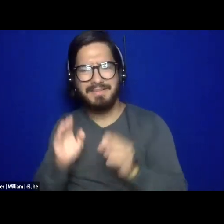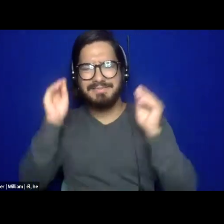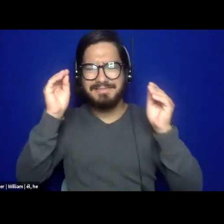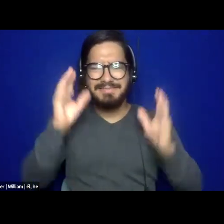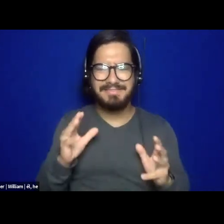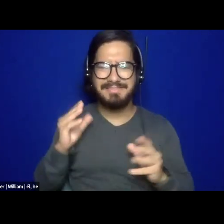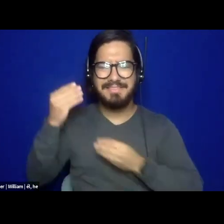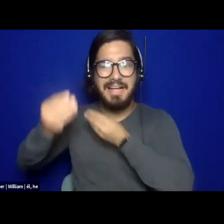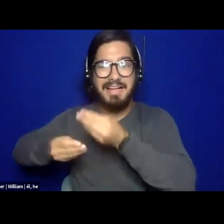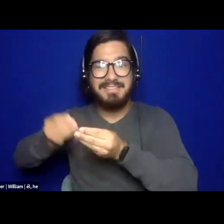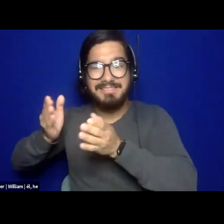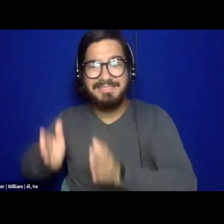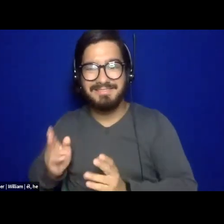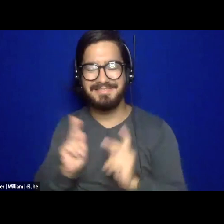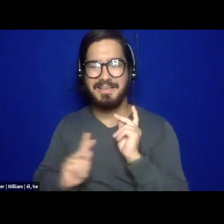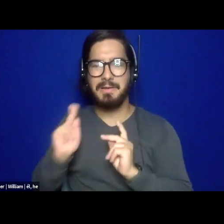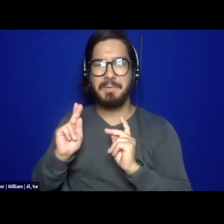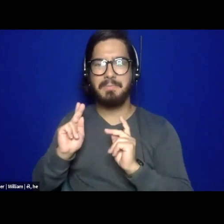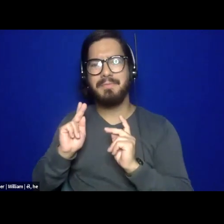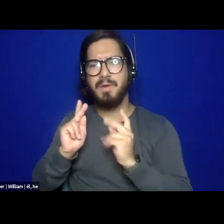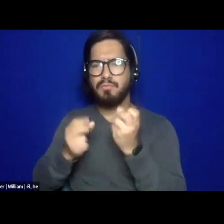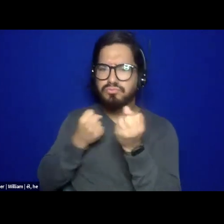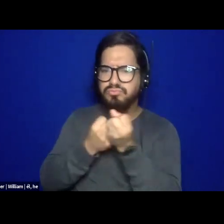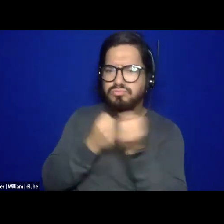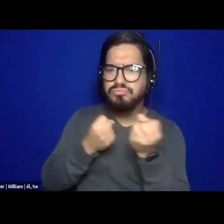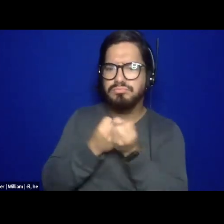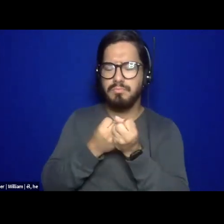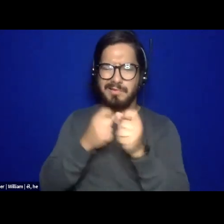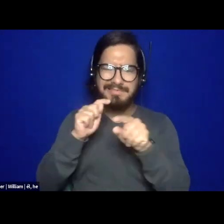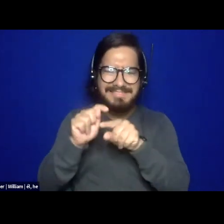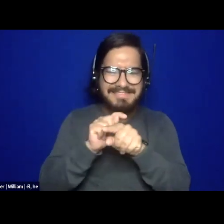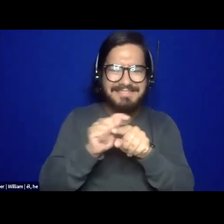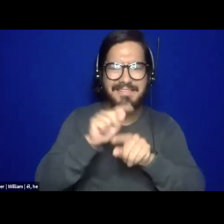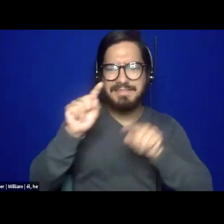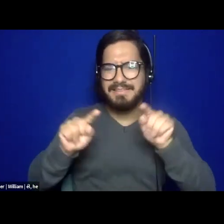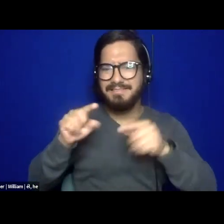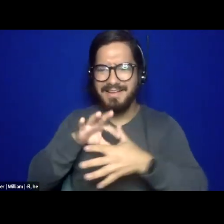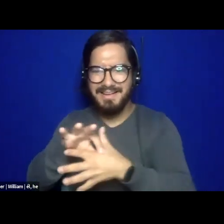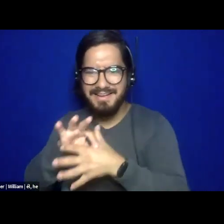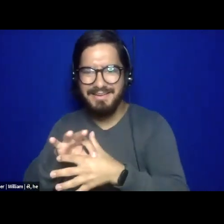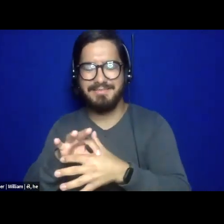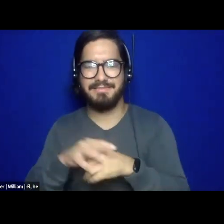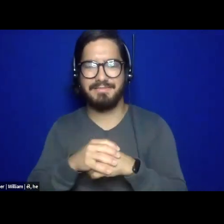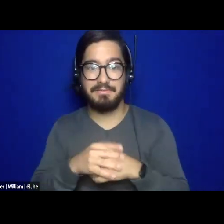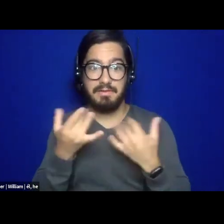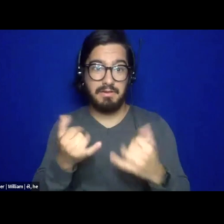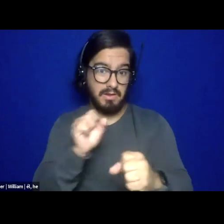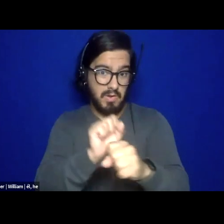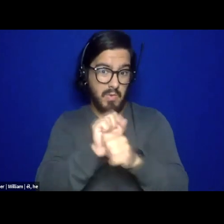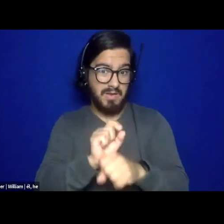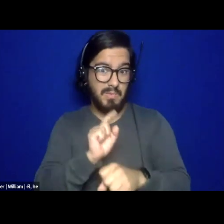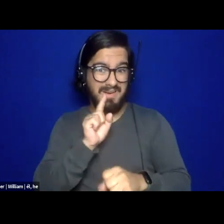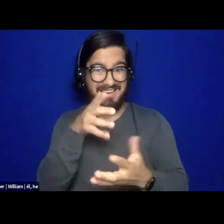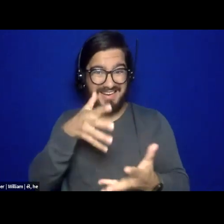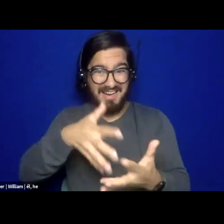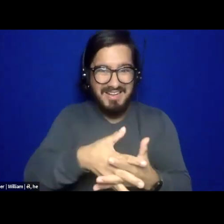all the folks who poured into me to give me training in so many different contexts. And the work that I do now is really rooted in healing justice, and